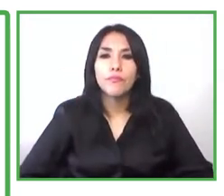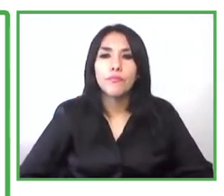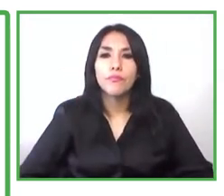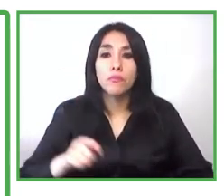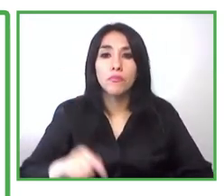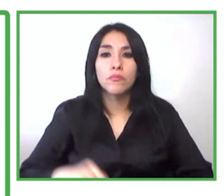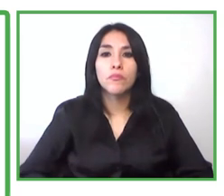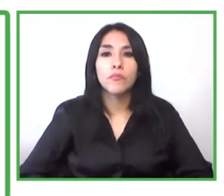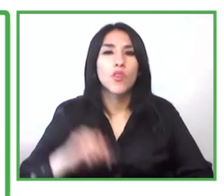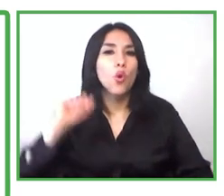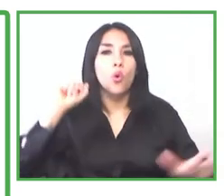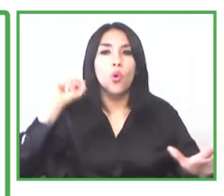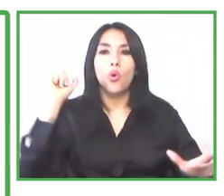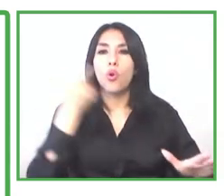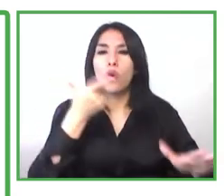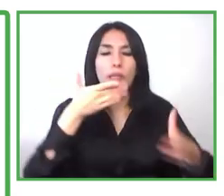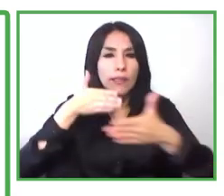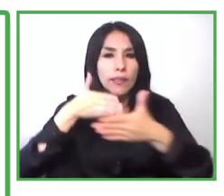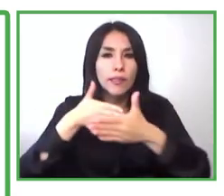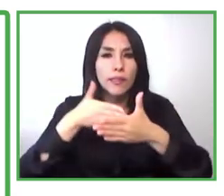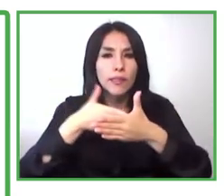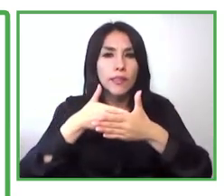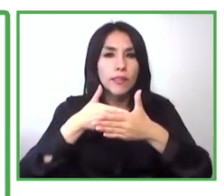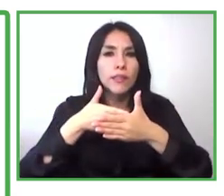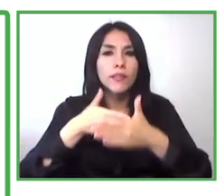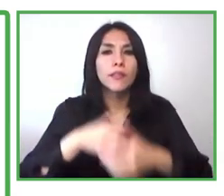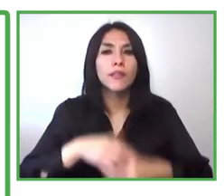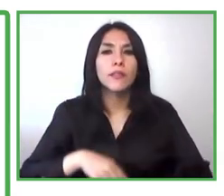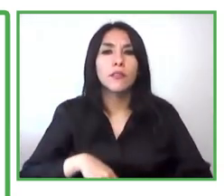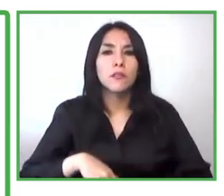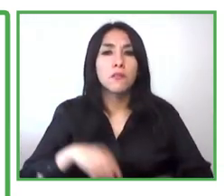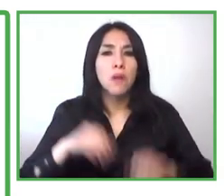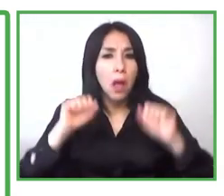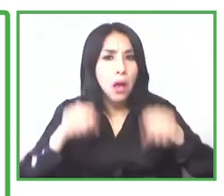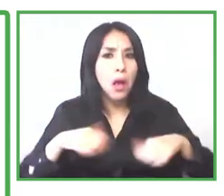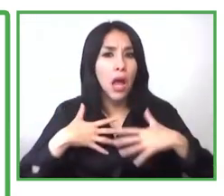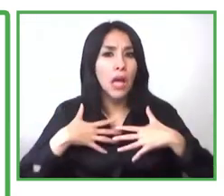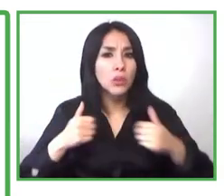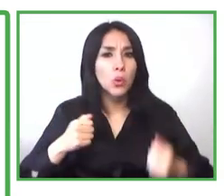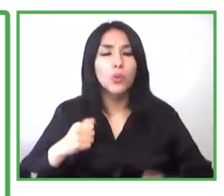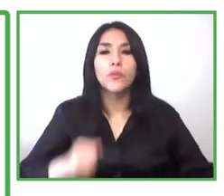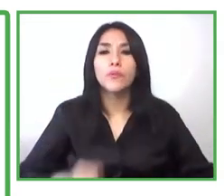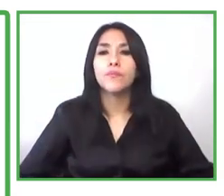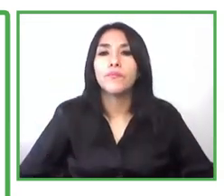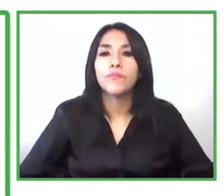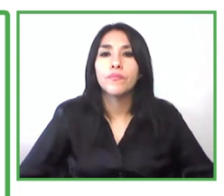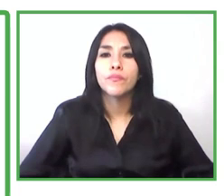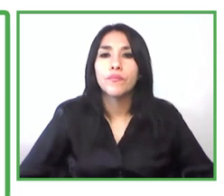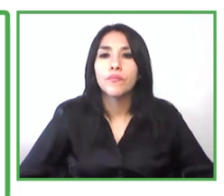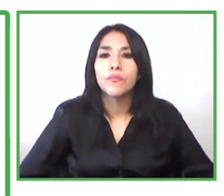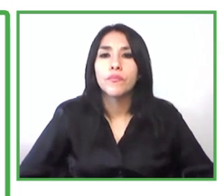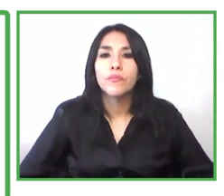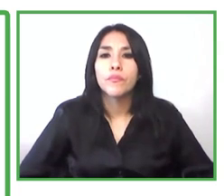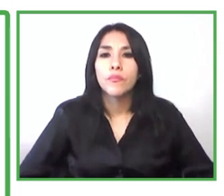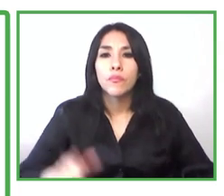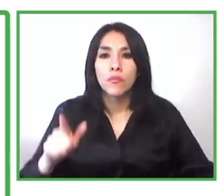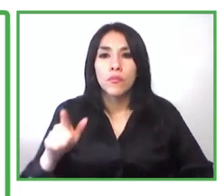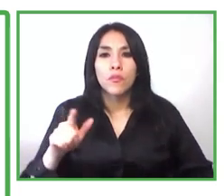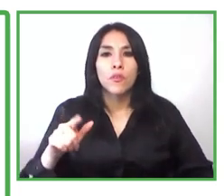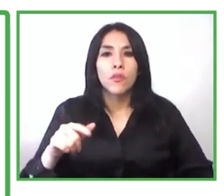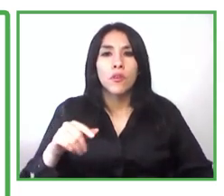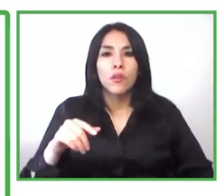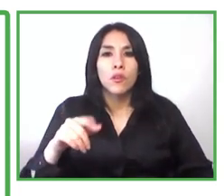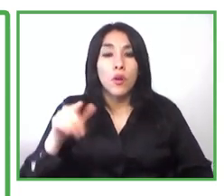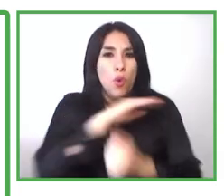sales and and improving their productive processes but also this ventures